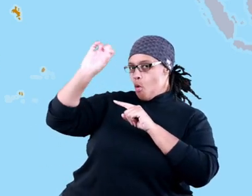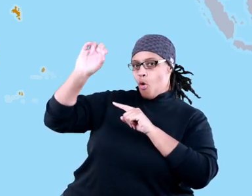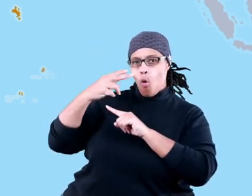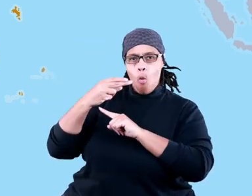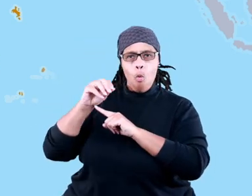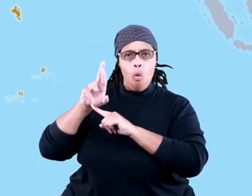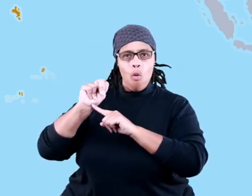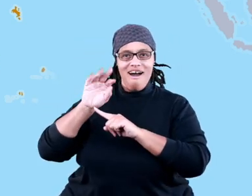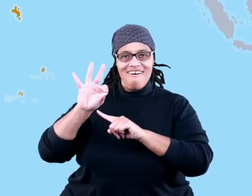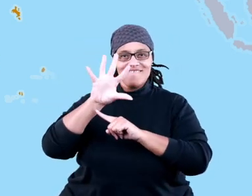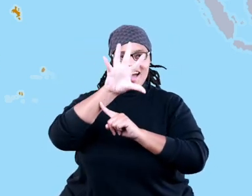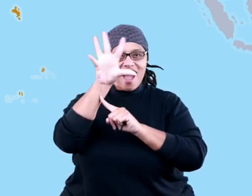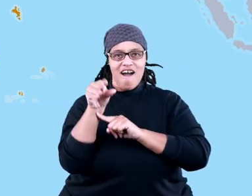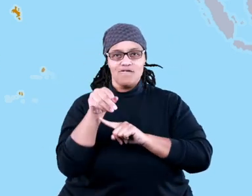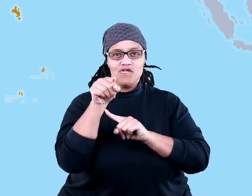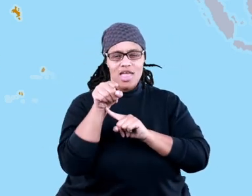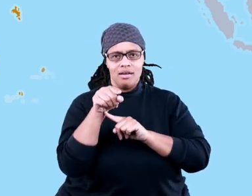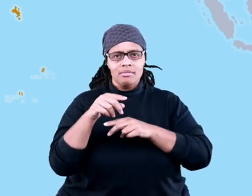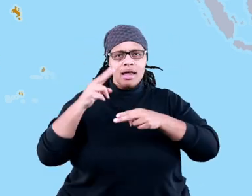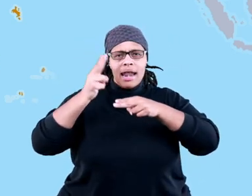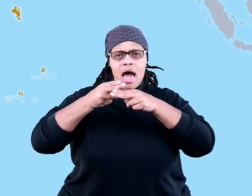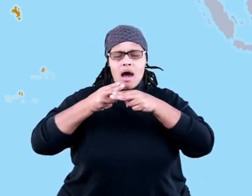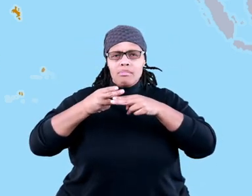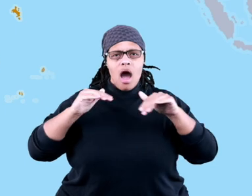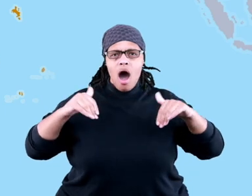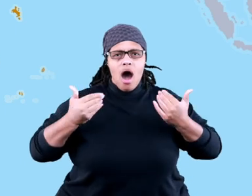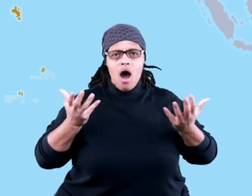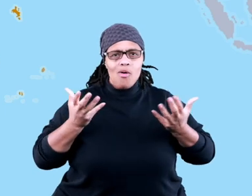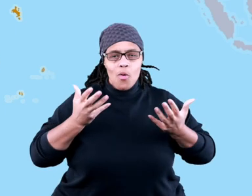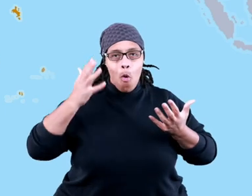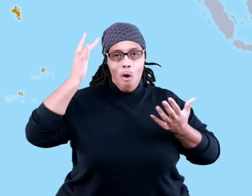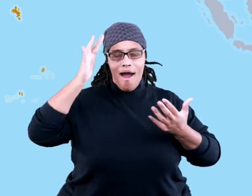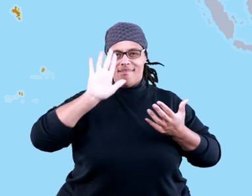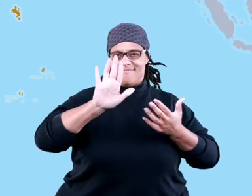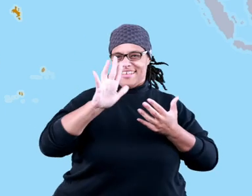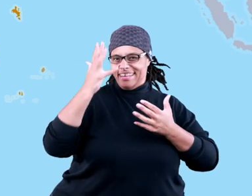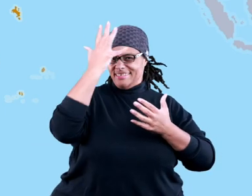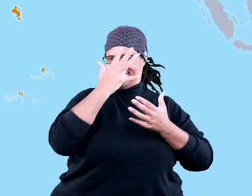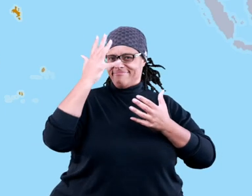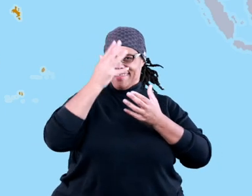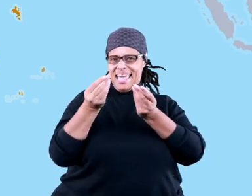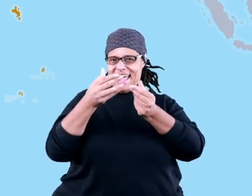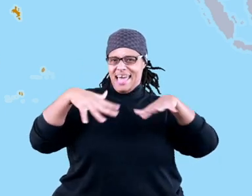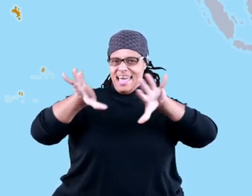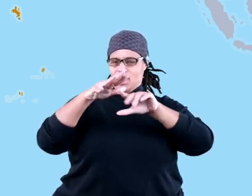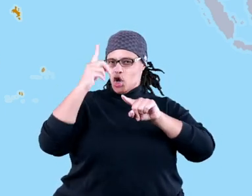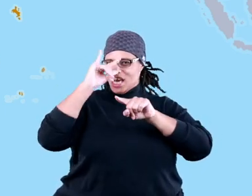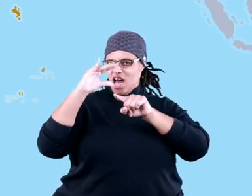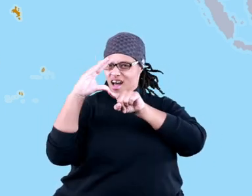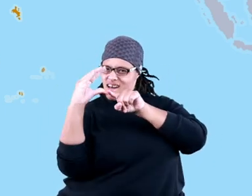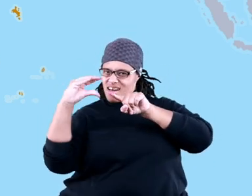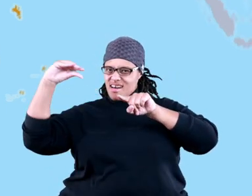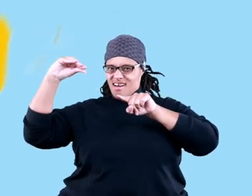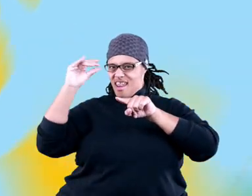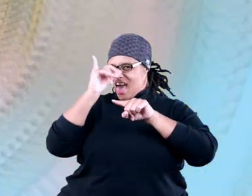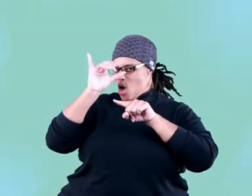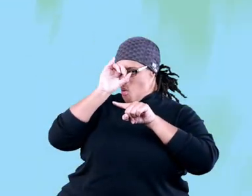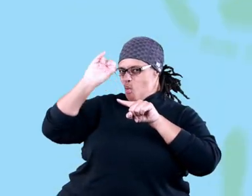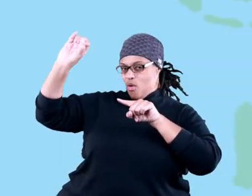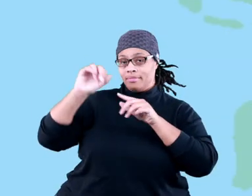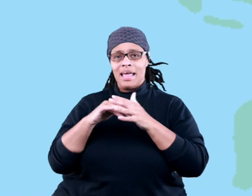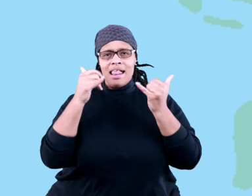Horn of Africa. It got this name because the land formation looks a lot like a horn.